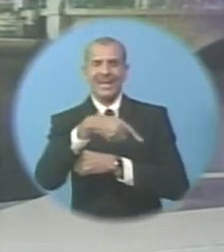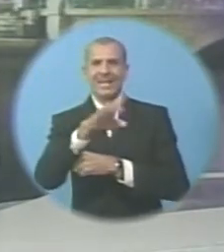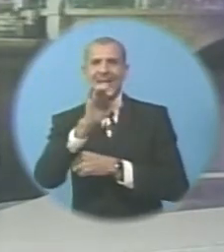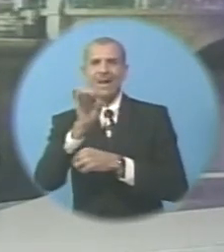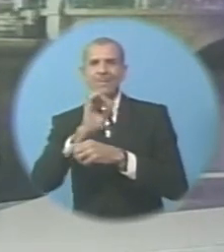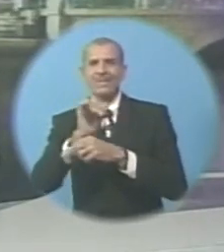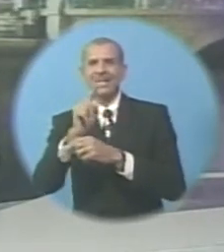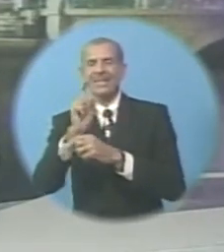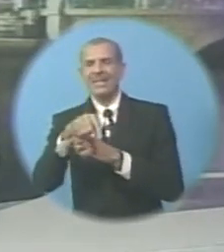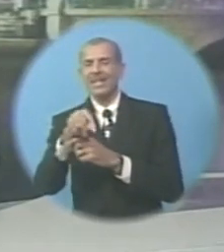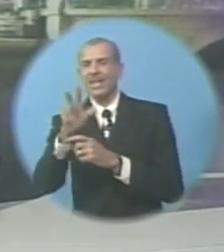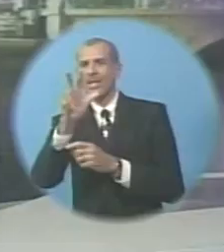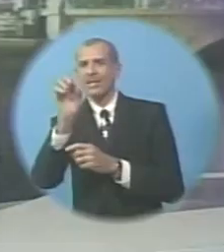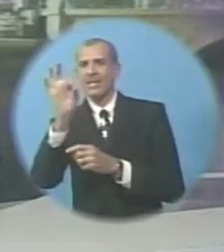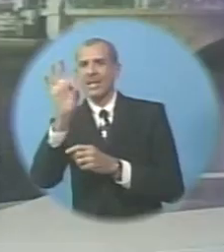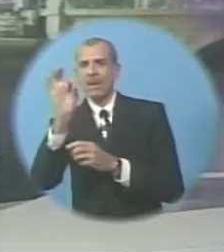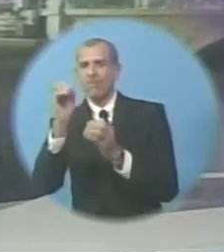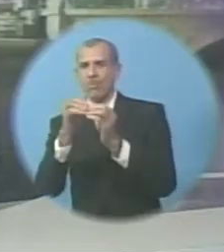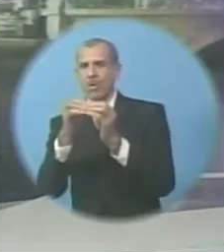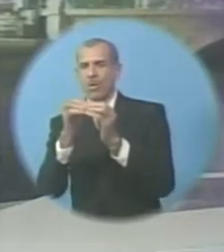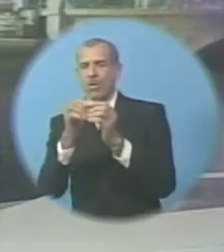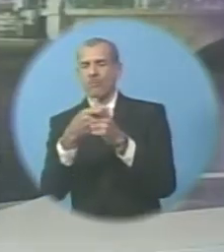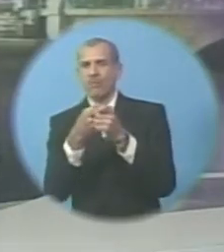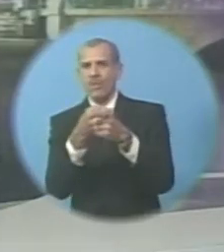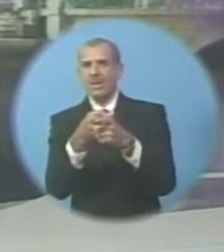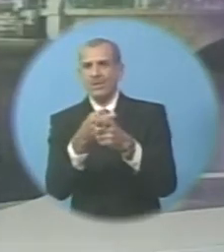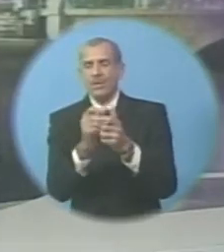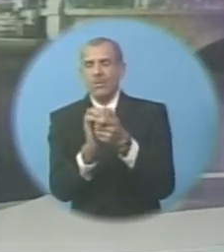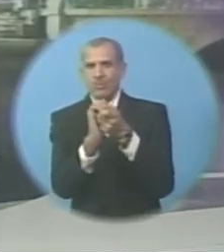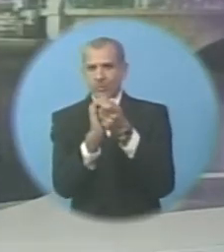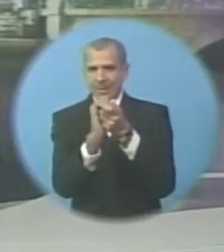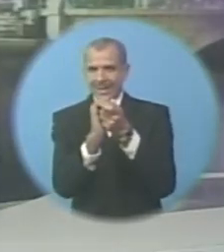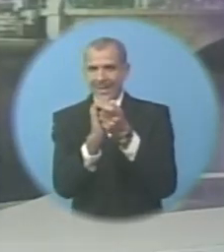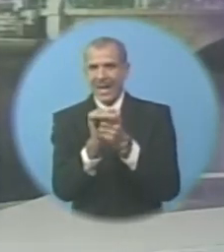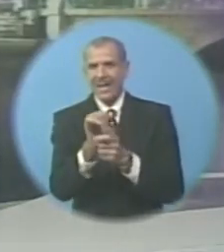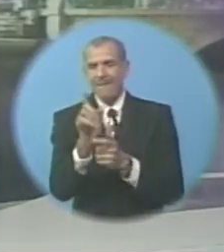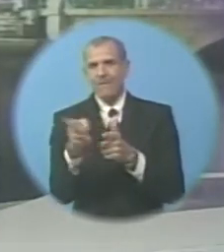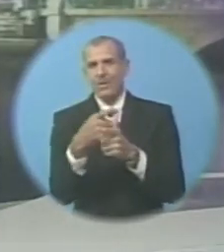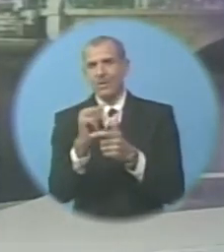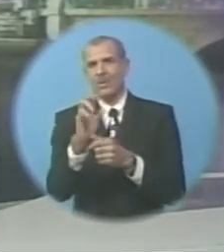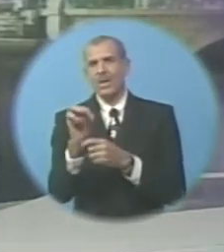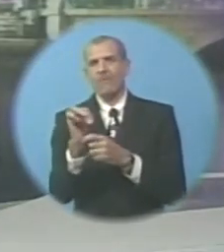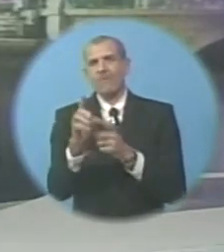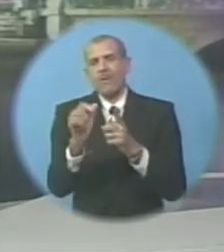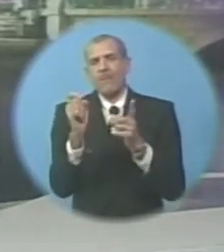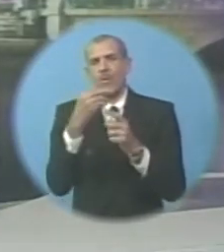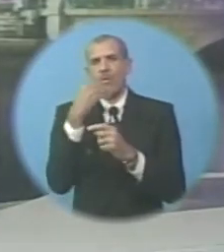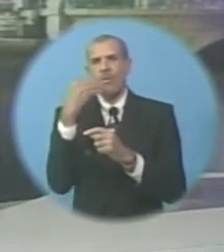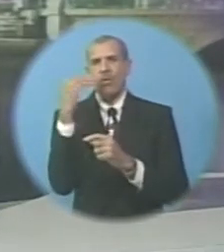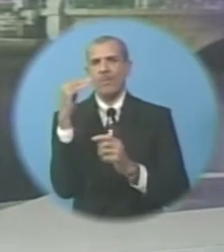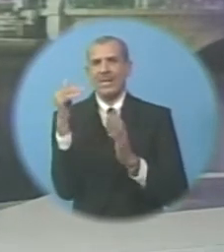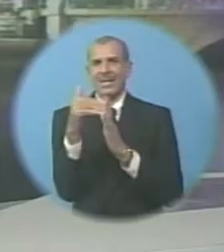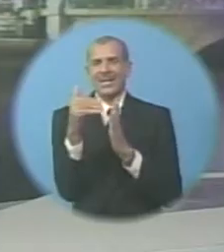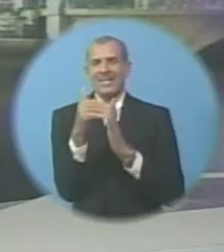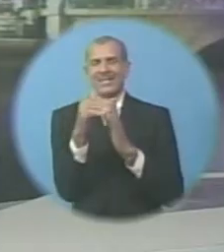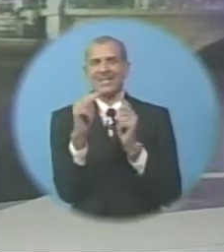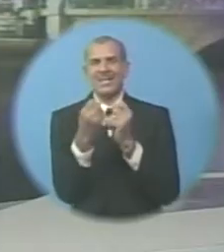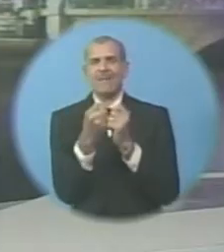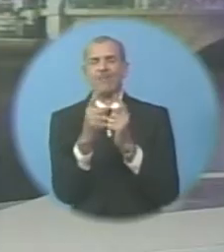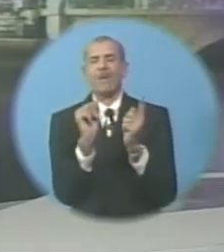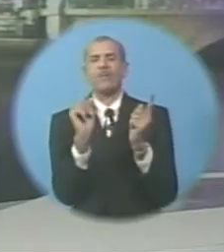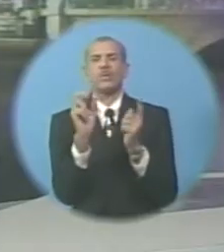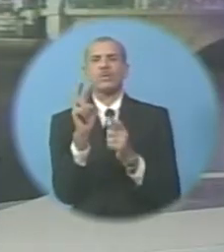need 39 more runs for their first win in 14 tests And first win away from home against any major team since